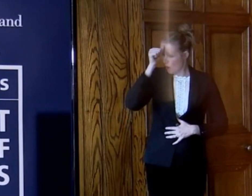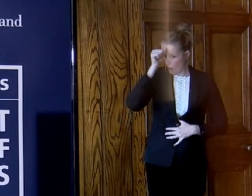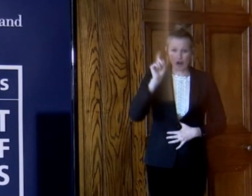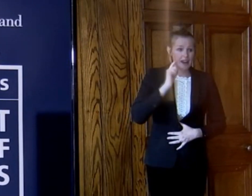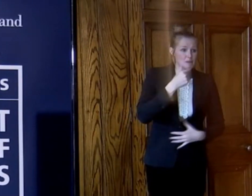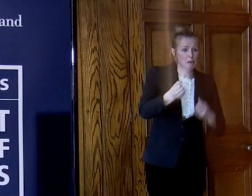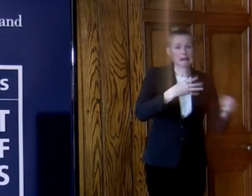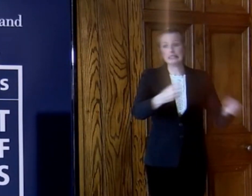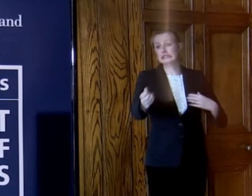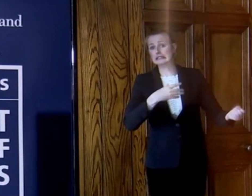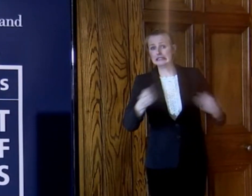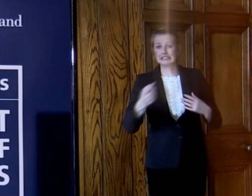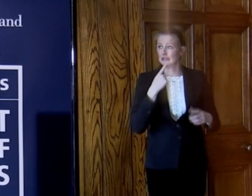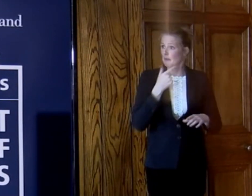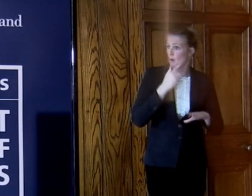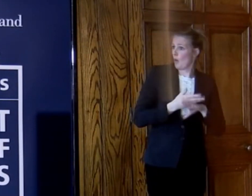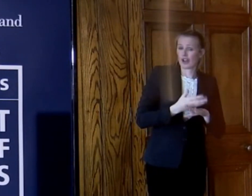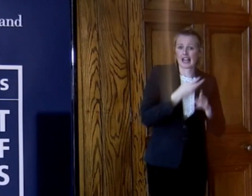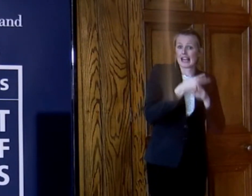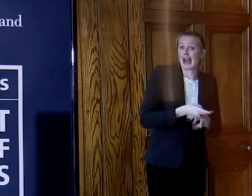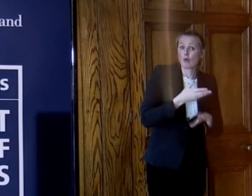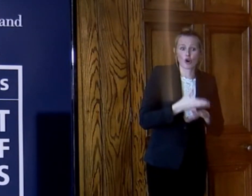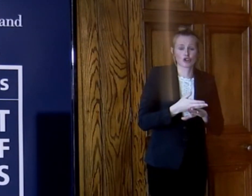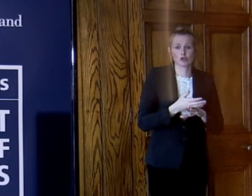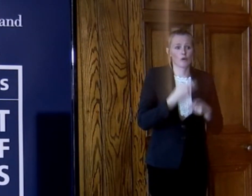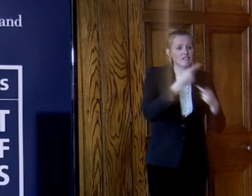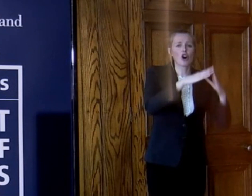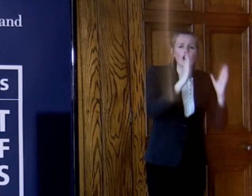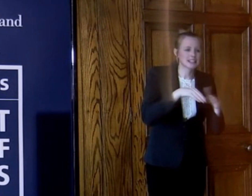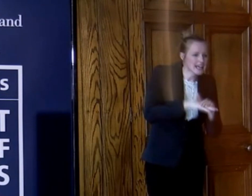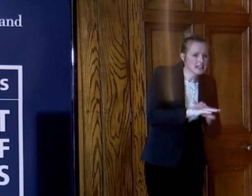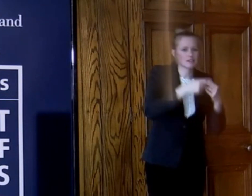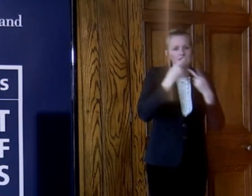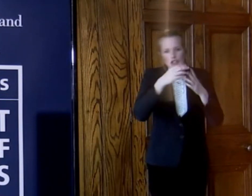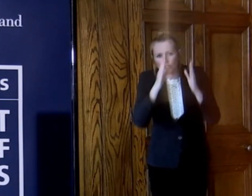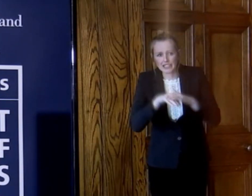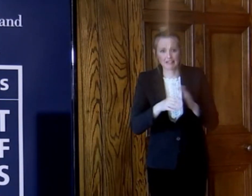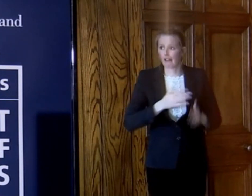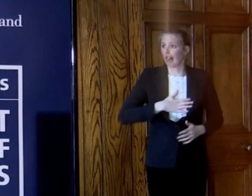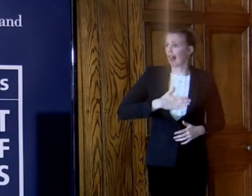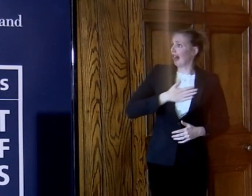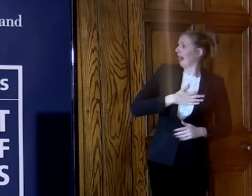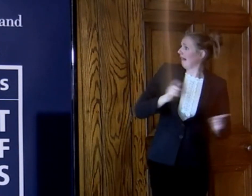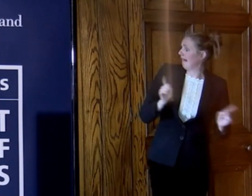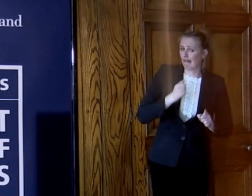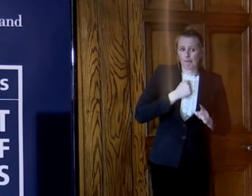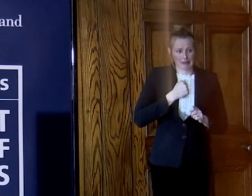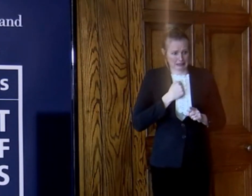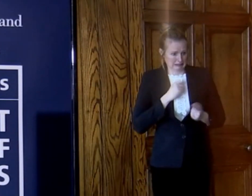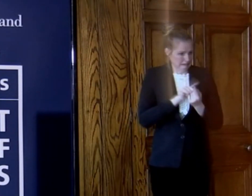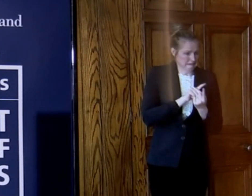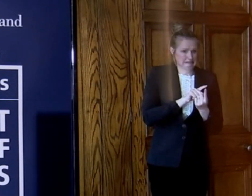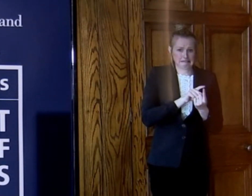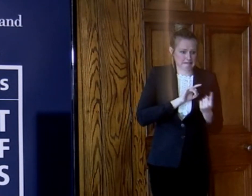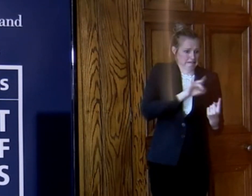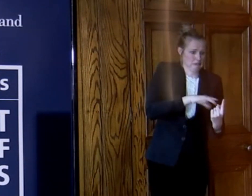people out in the front line domiciliary care workers are feeling very vulnerable right now this is a scary situation for even for those people who've trained all their lives